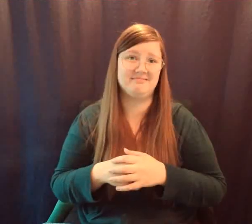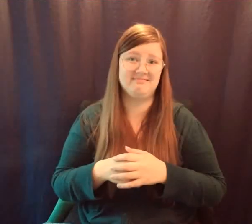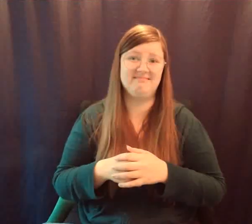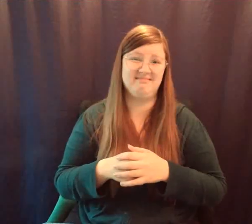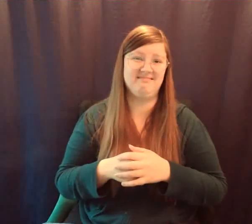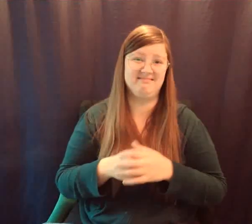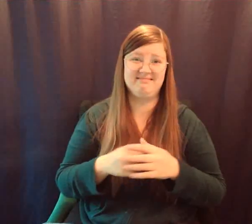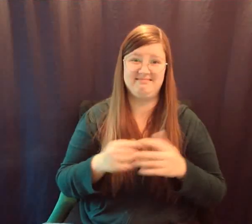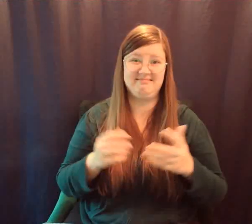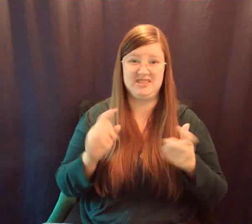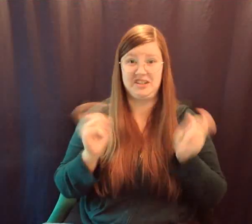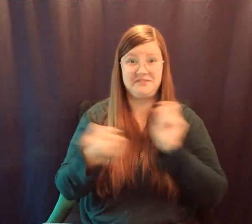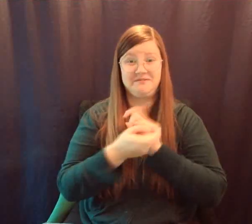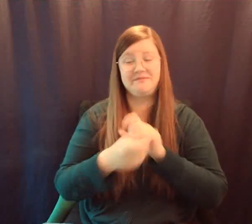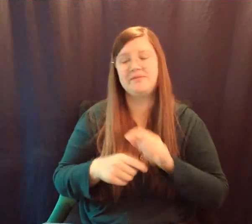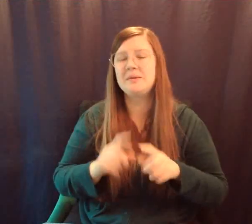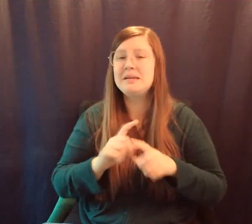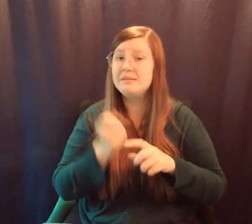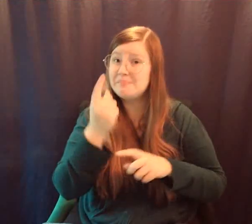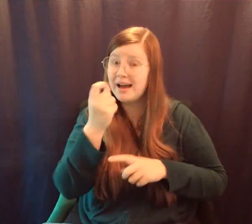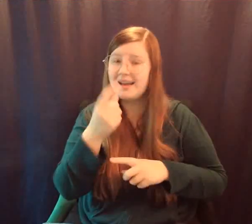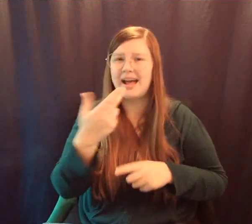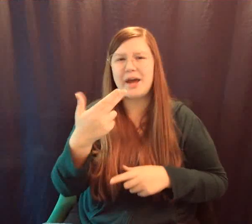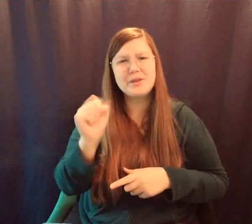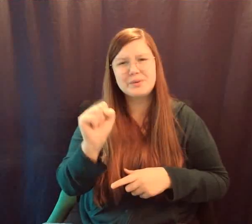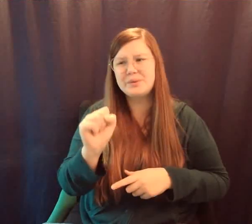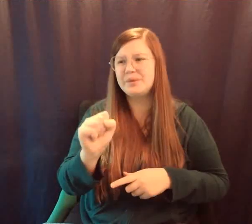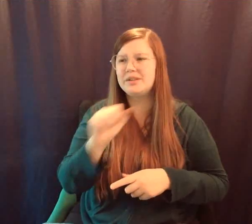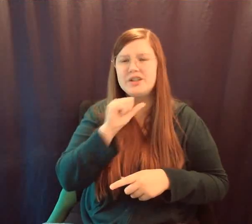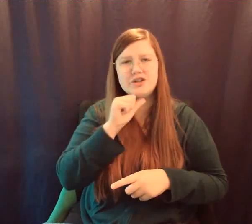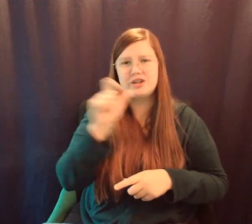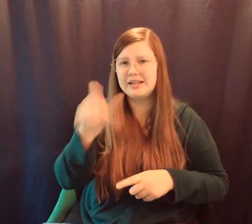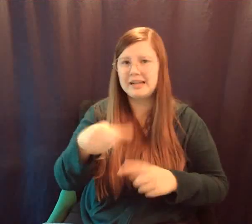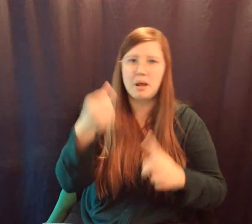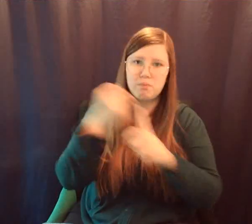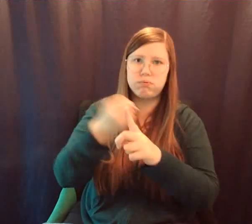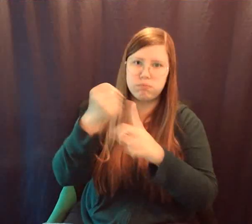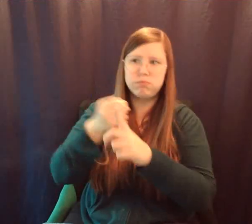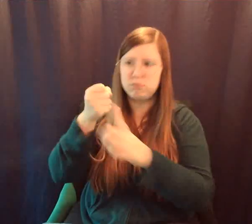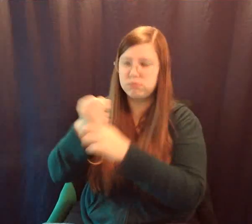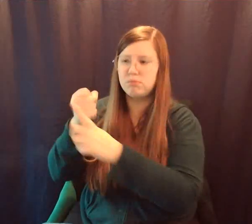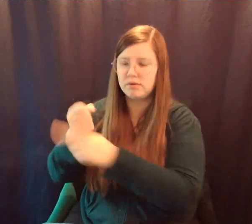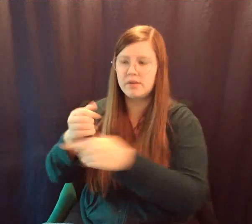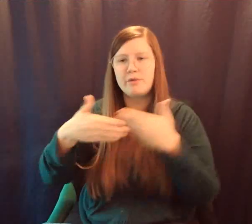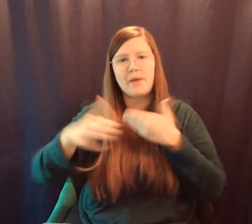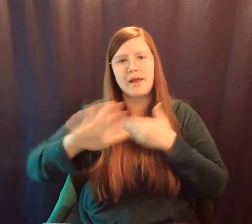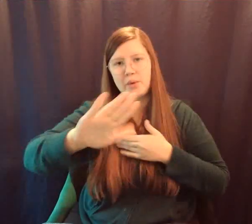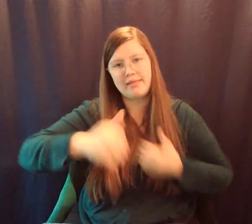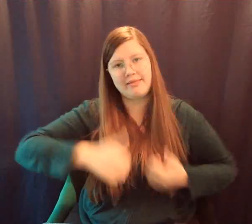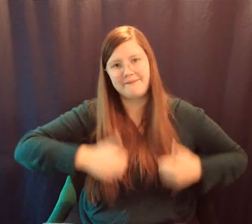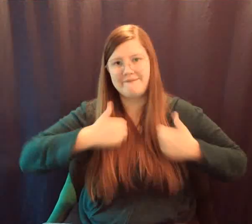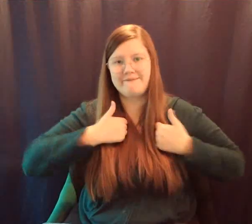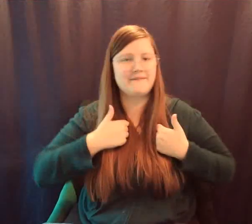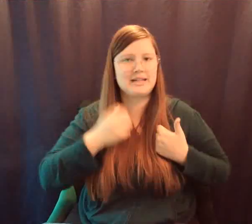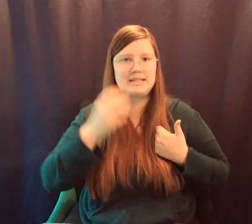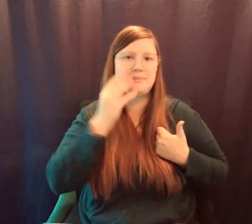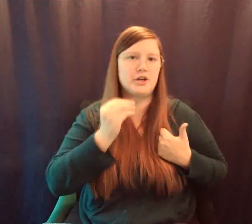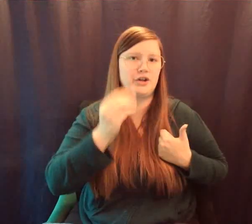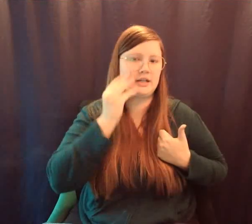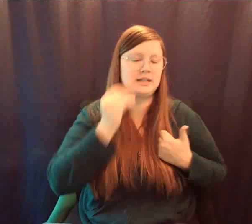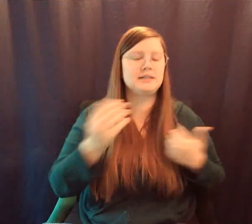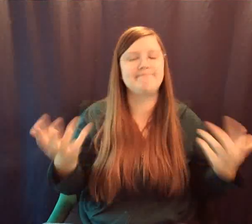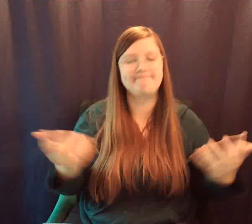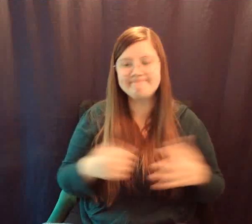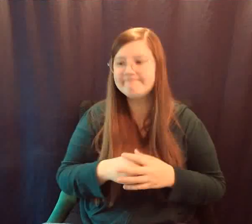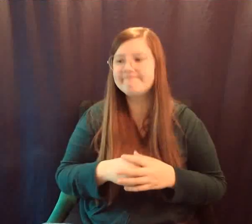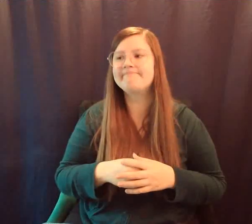the rest of your life experiences. There's so much more out there. If we were all together, I would just tell